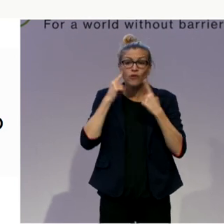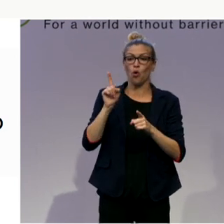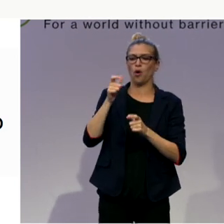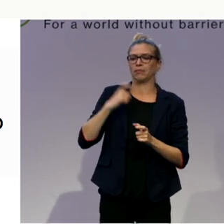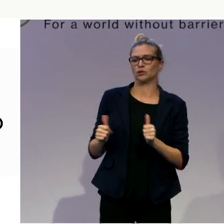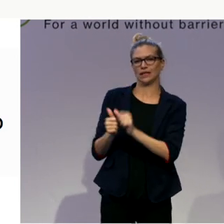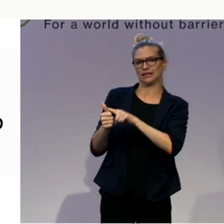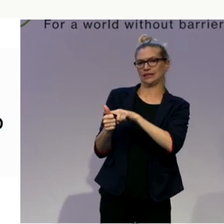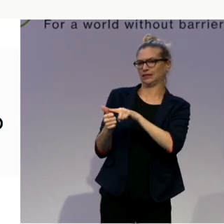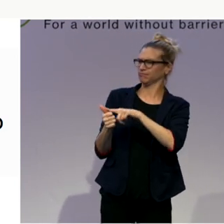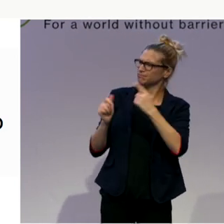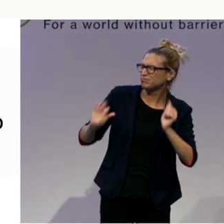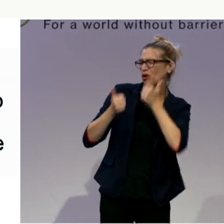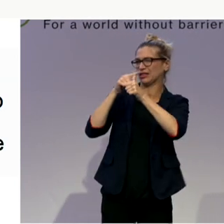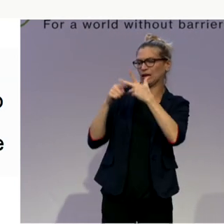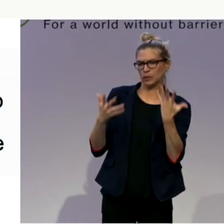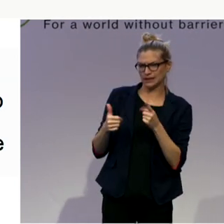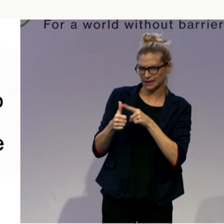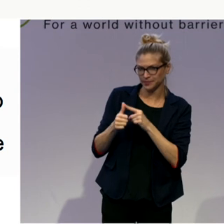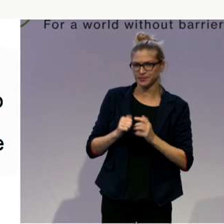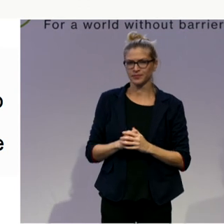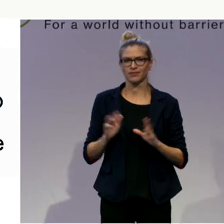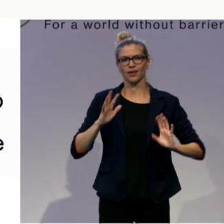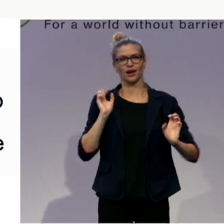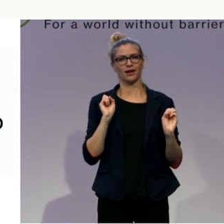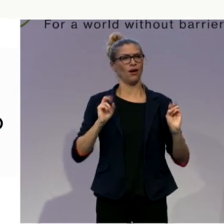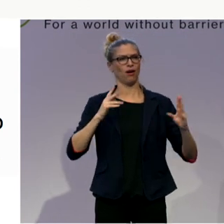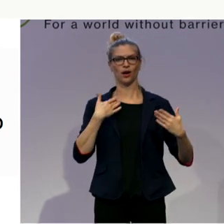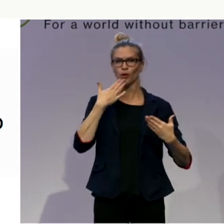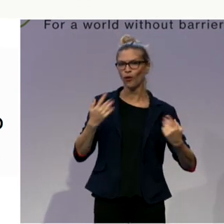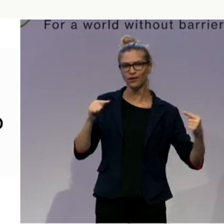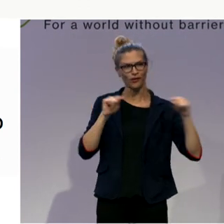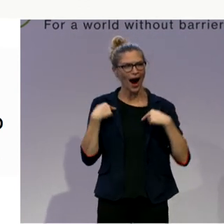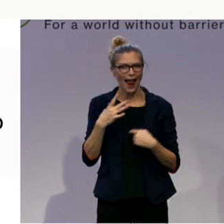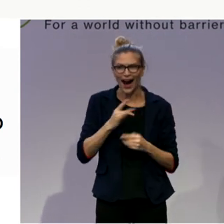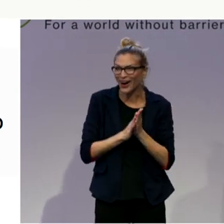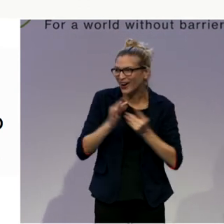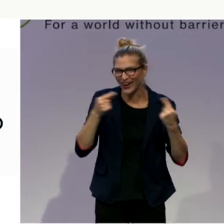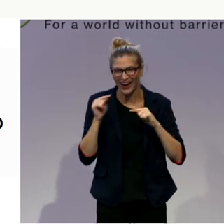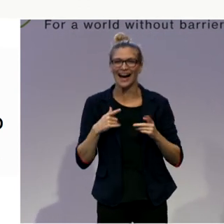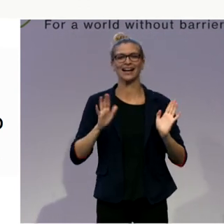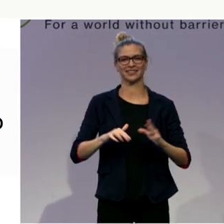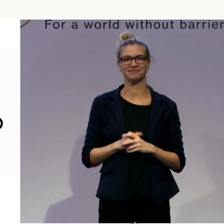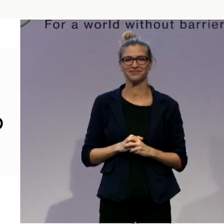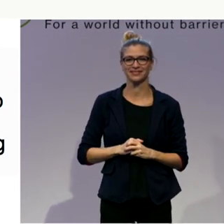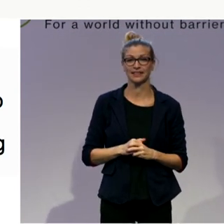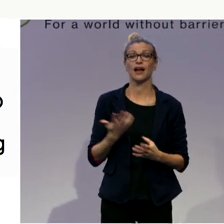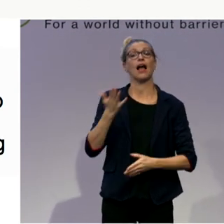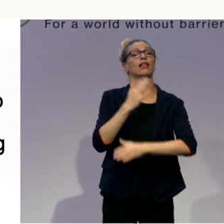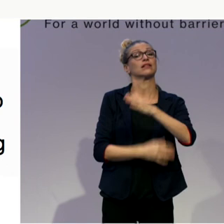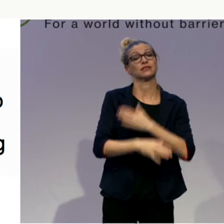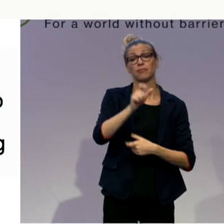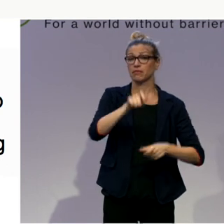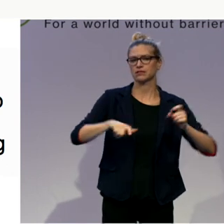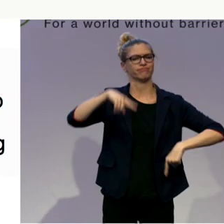try and sum up this little wonderful conversation and I'm hearing that disabled people are very different. They're at different stages